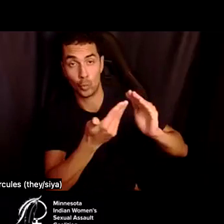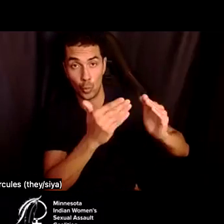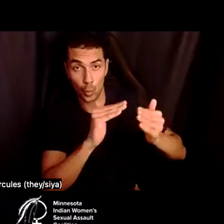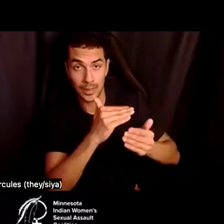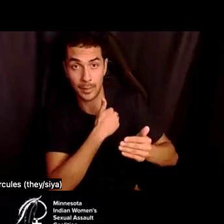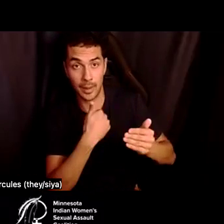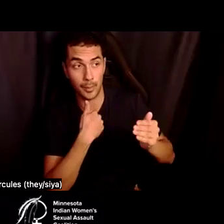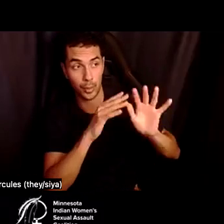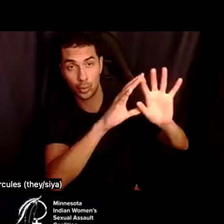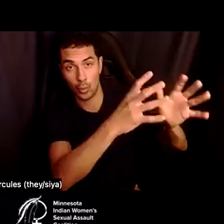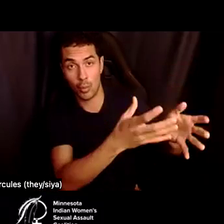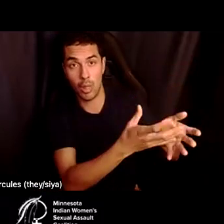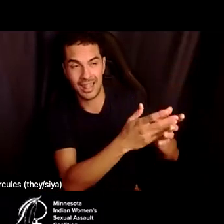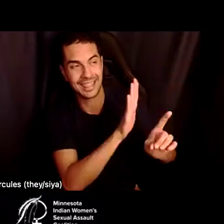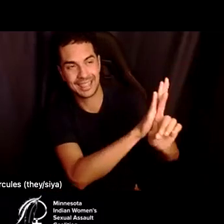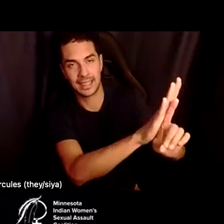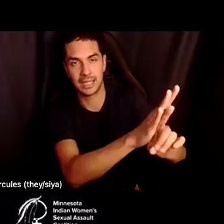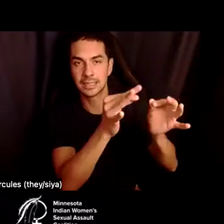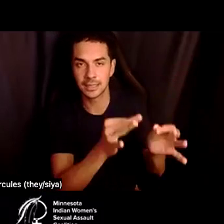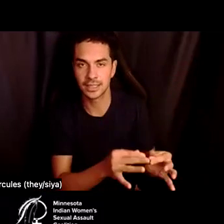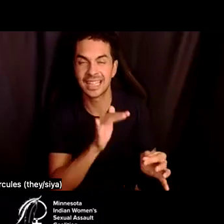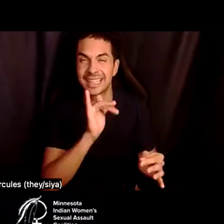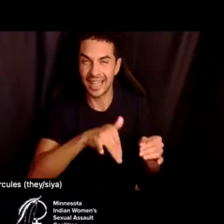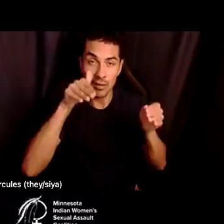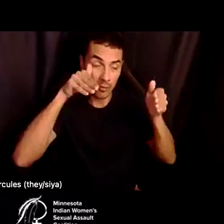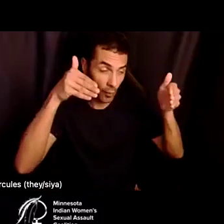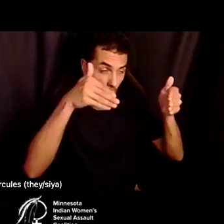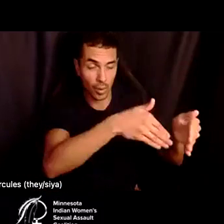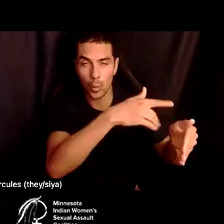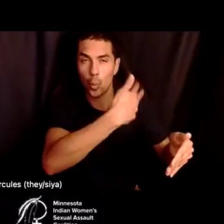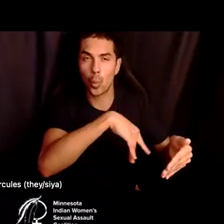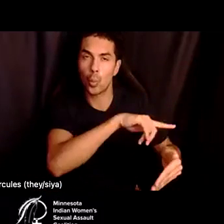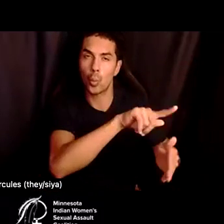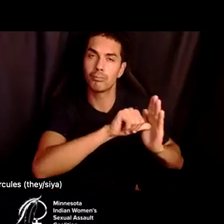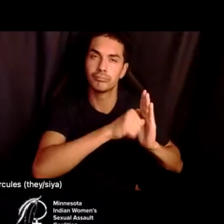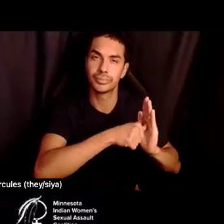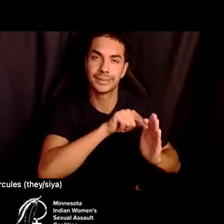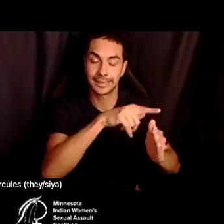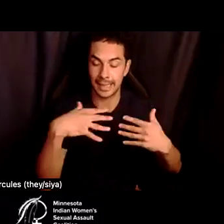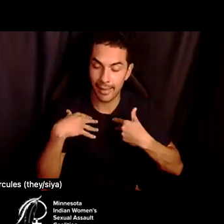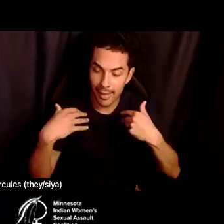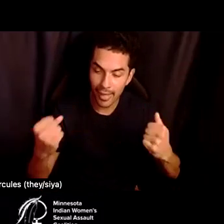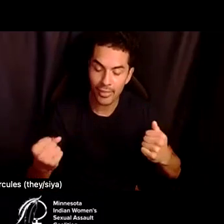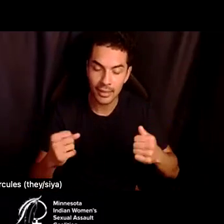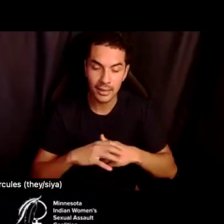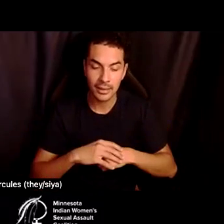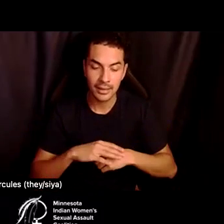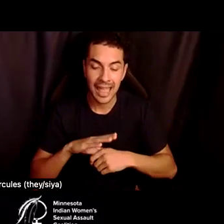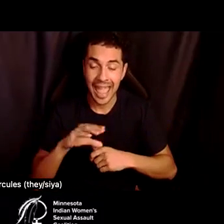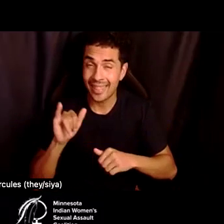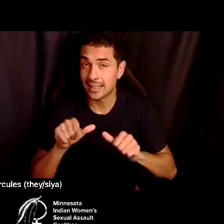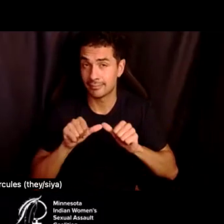as a whole. And, and it's really that focus and emphasis on the community's wellbeing and then the sustainability